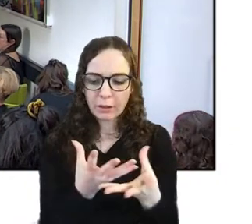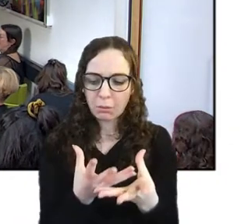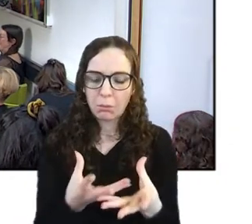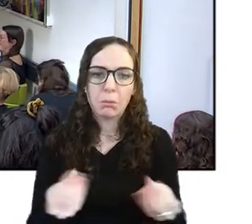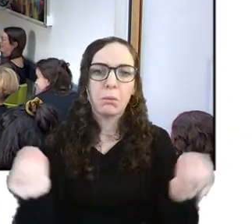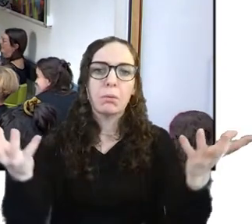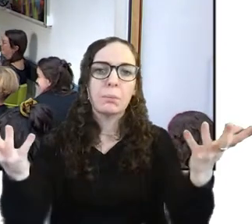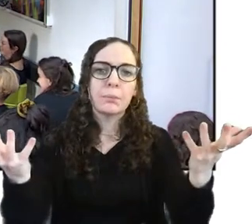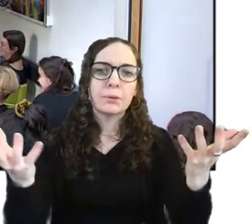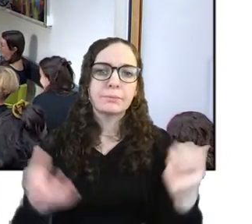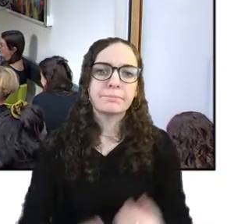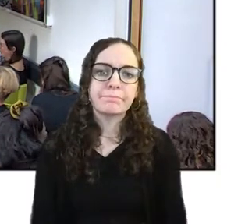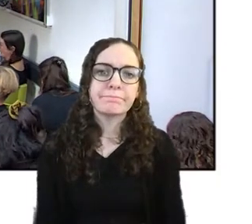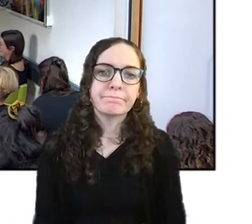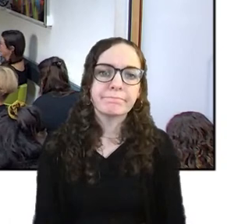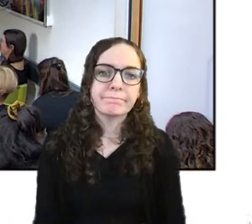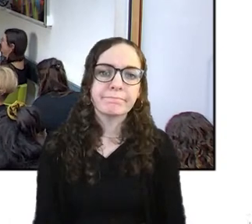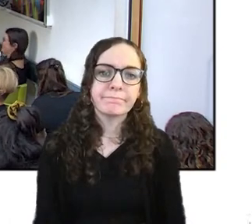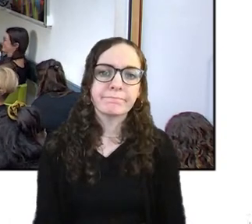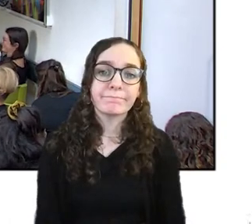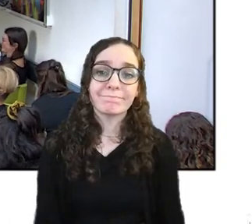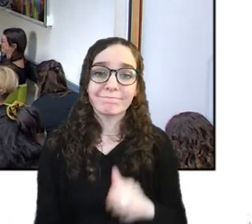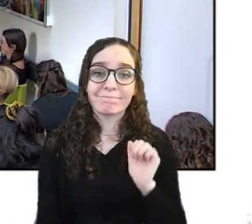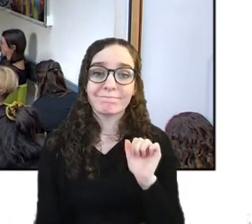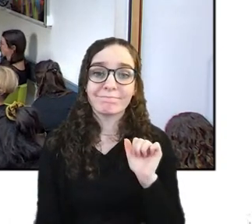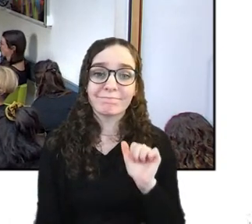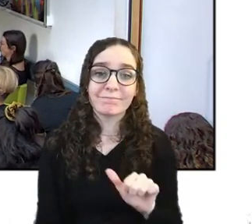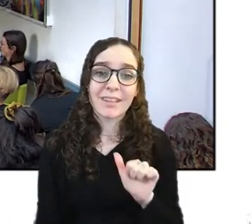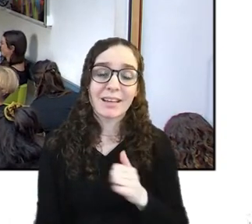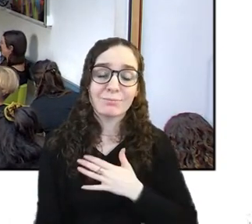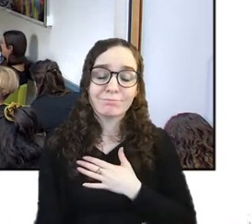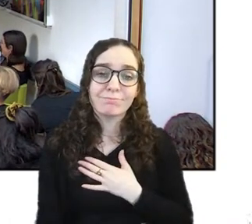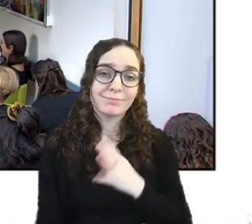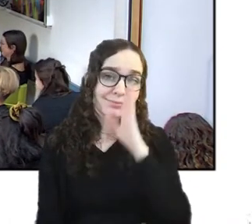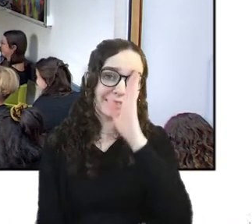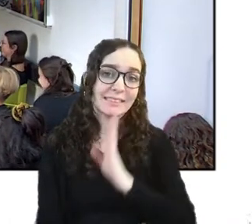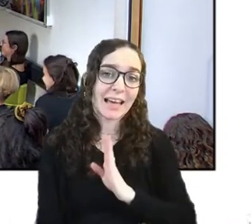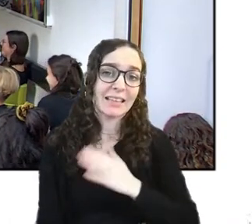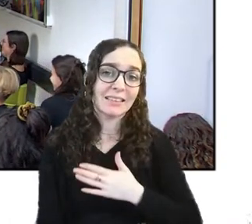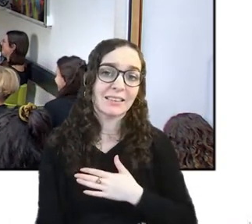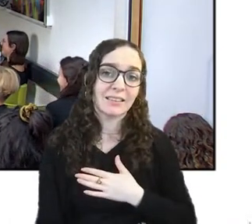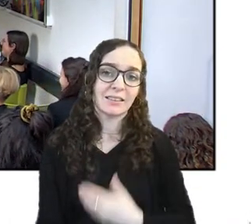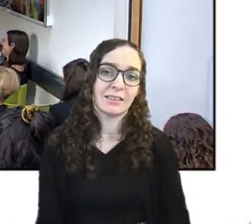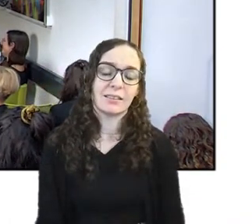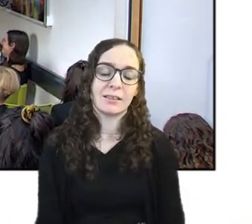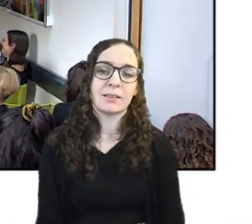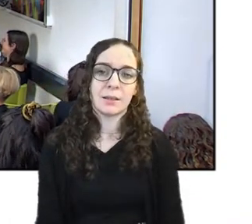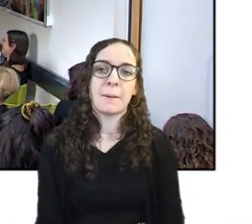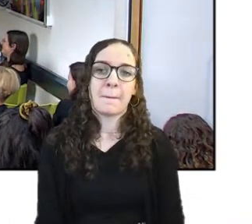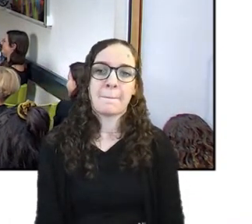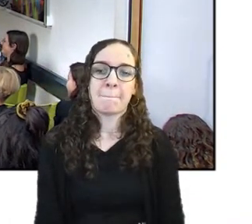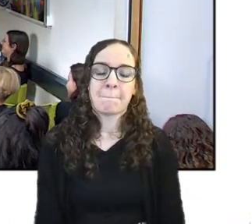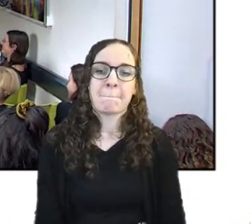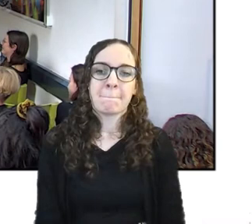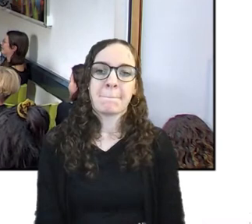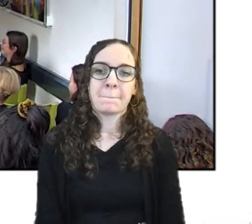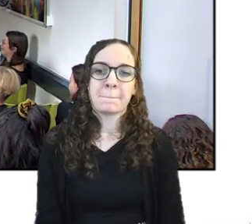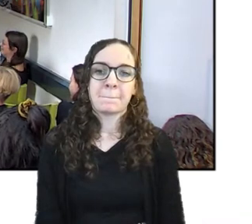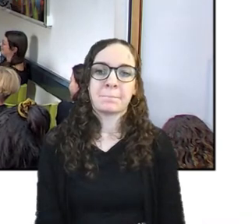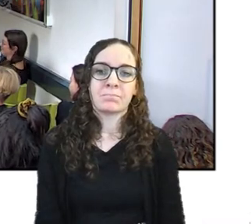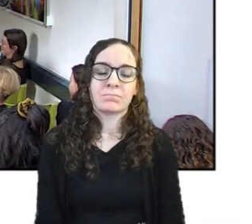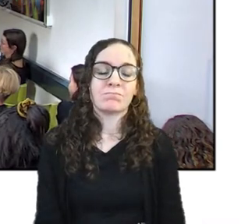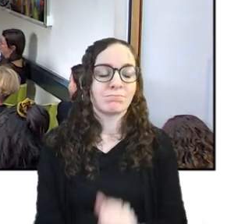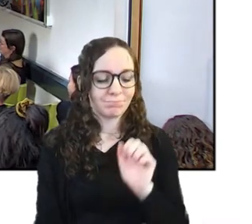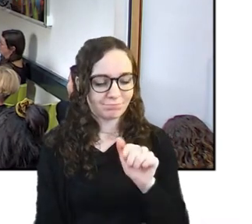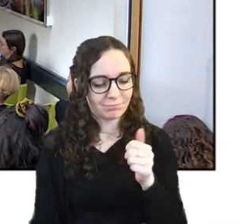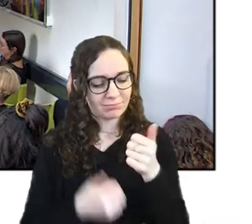should i stand up i don't know um yeah yeah no that's a